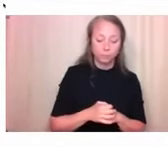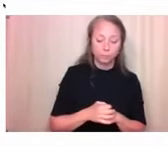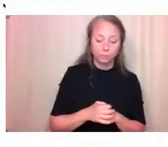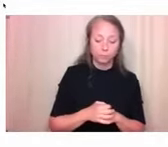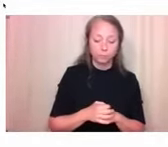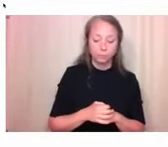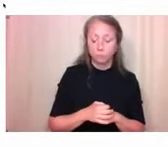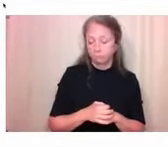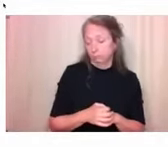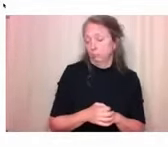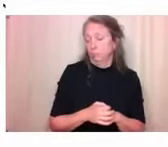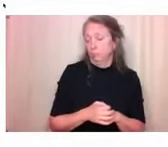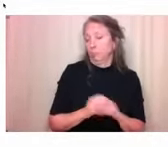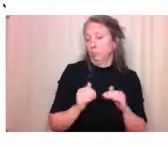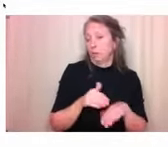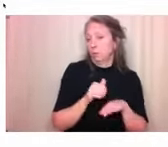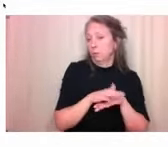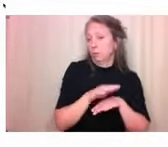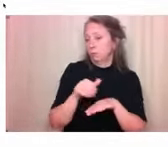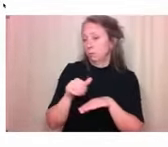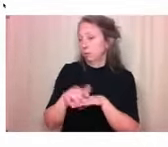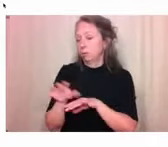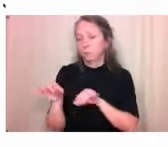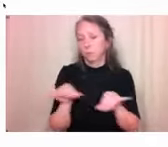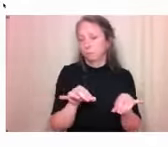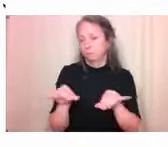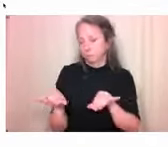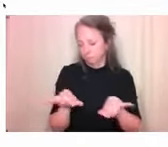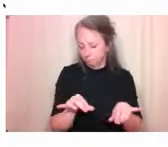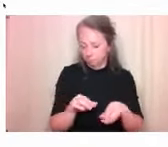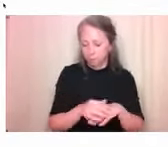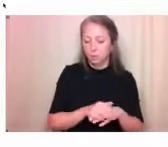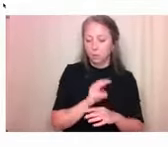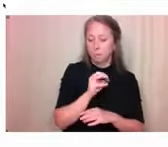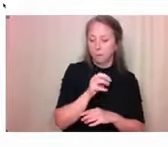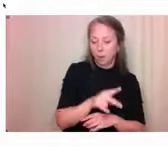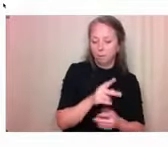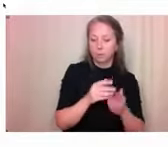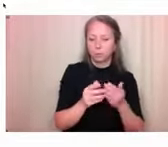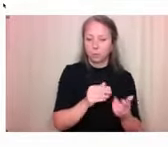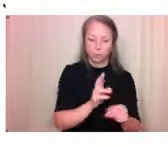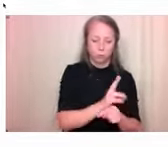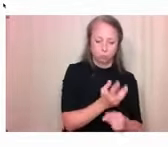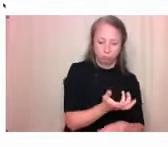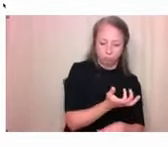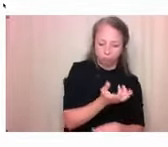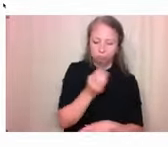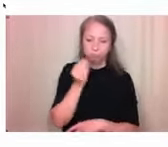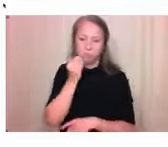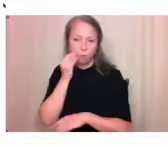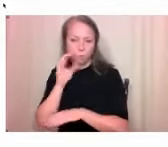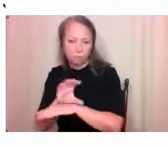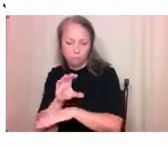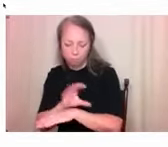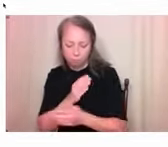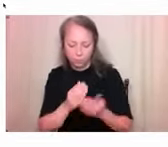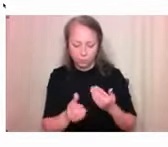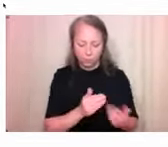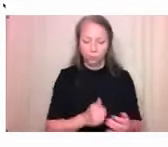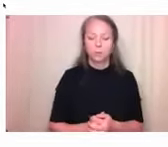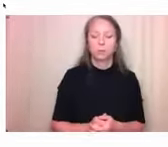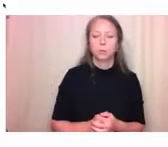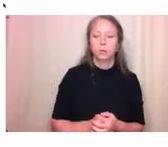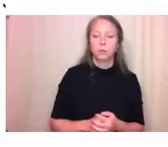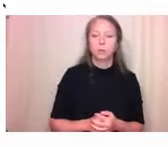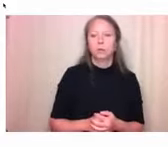the same and it will appear the same way on the map. But one Survey123 has a few additional features that make it potentially more